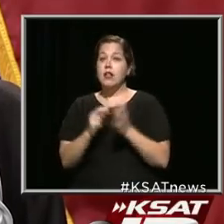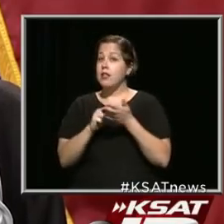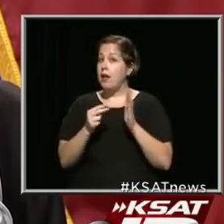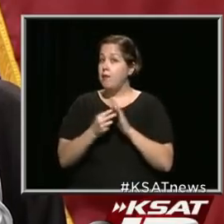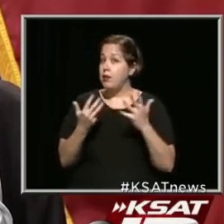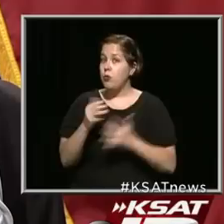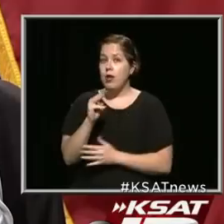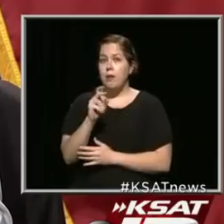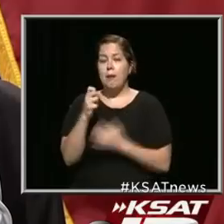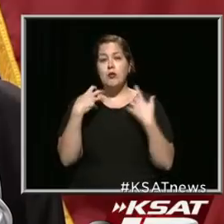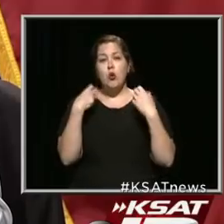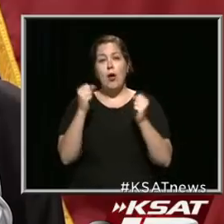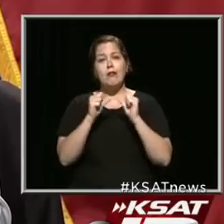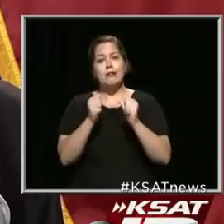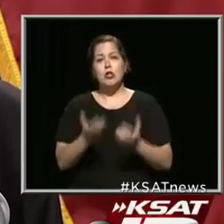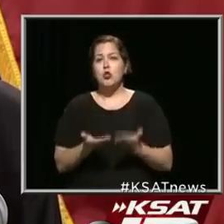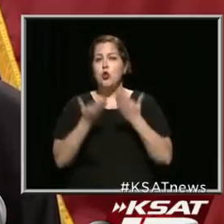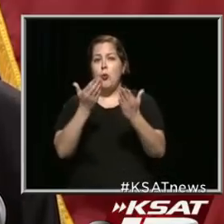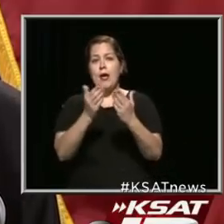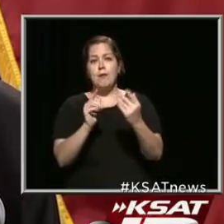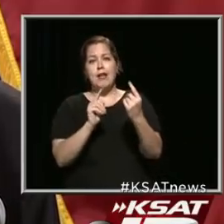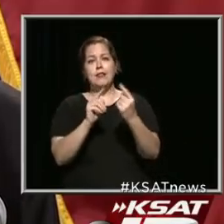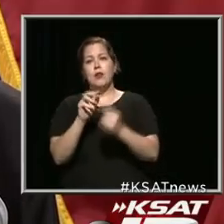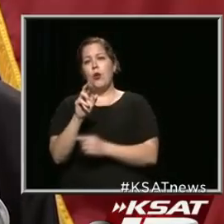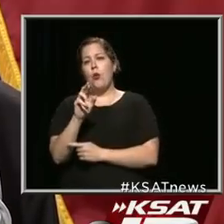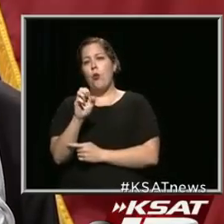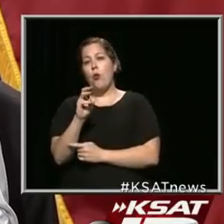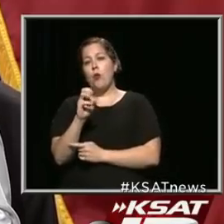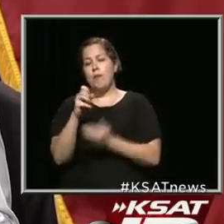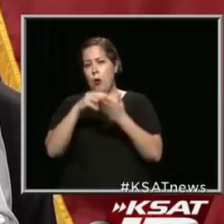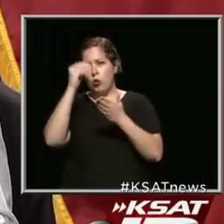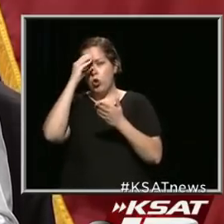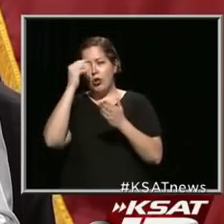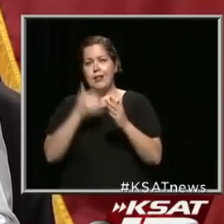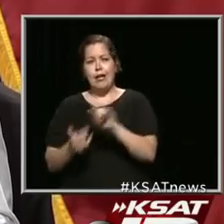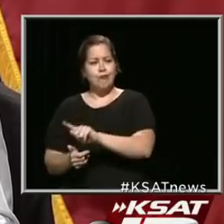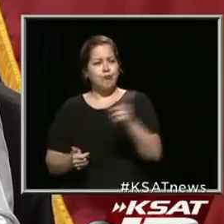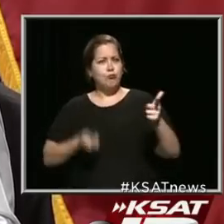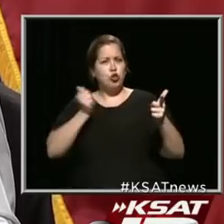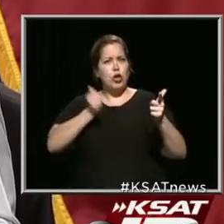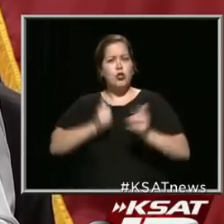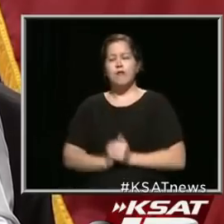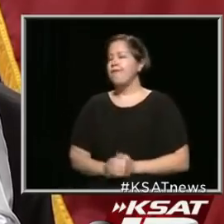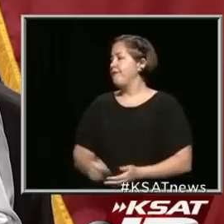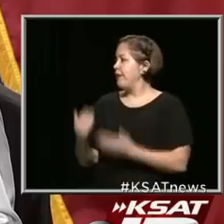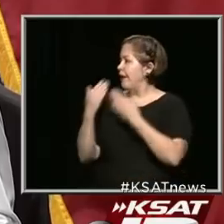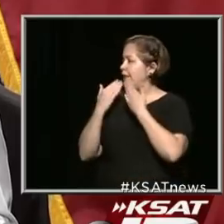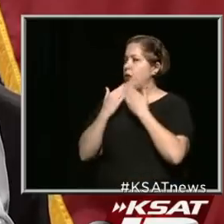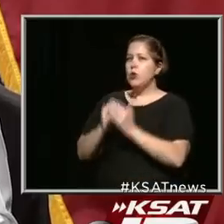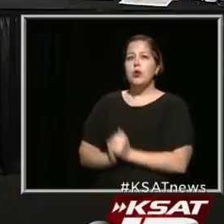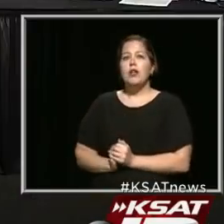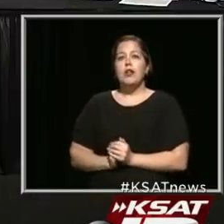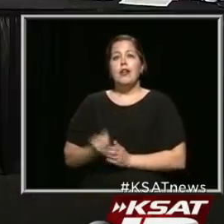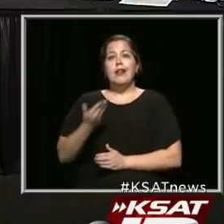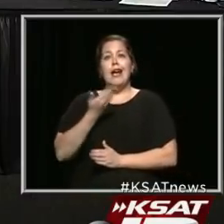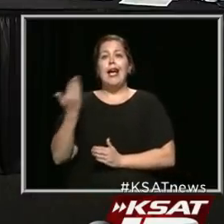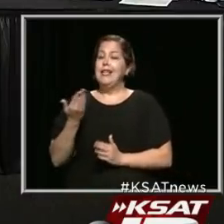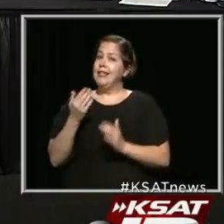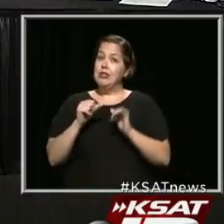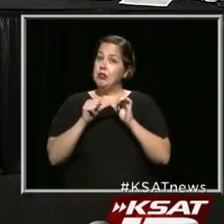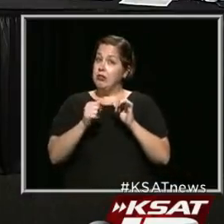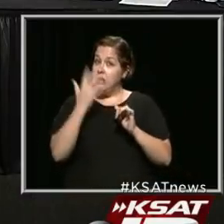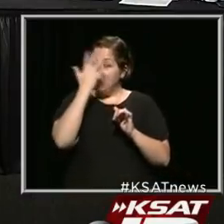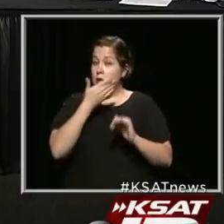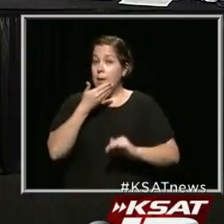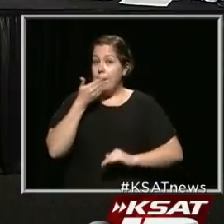MetroHealth continues to recommend remote learning at this time. Let me turn it over to Bexar County Judge Nelson Wolf. Thanks, and things continue to look